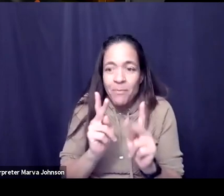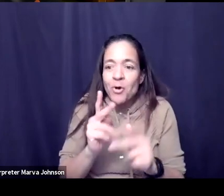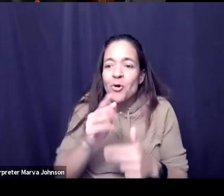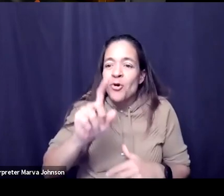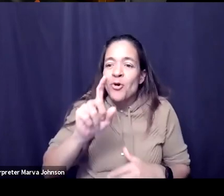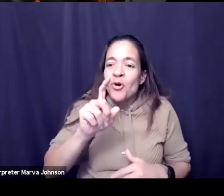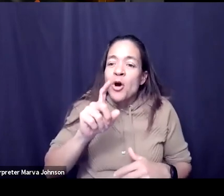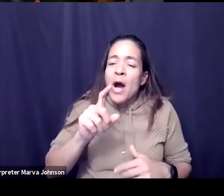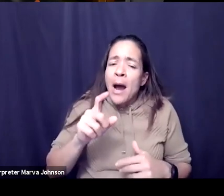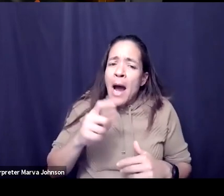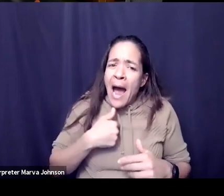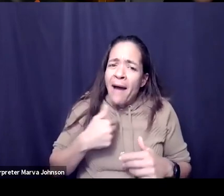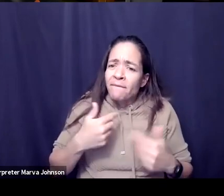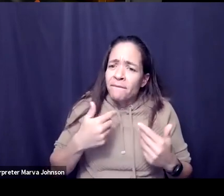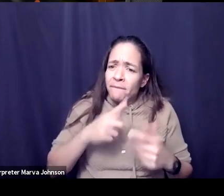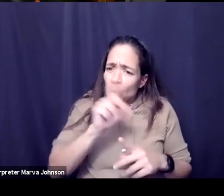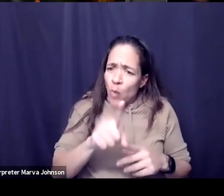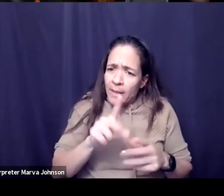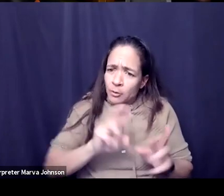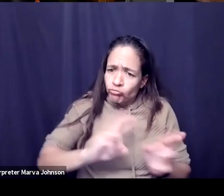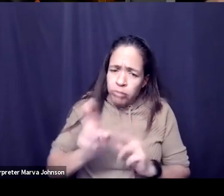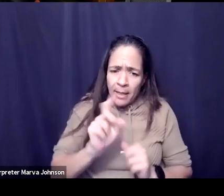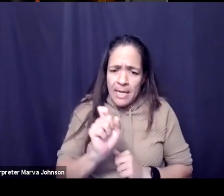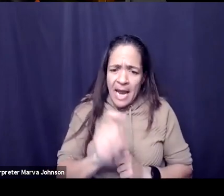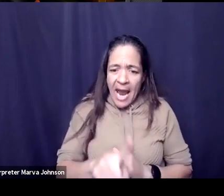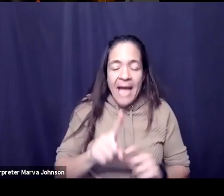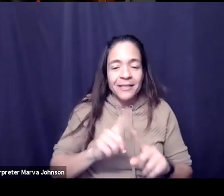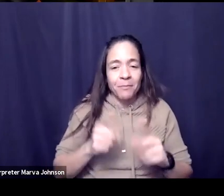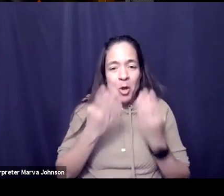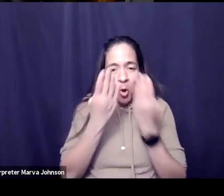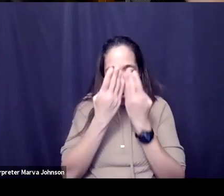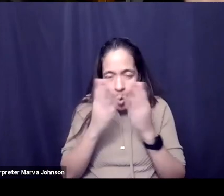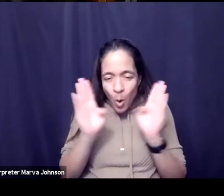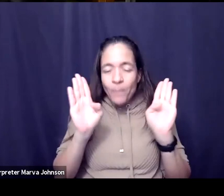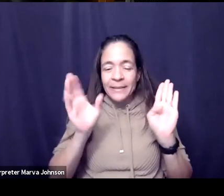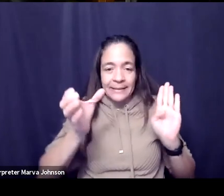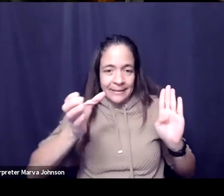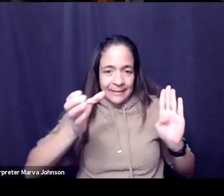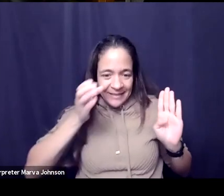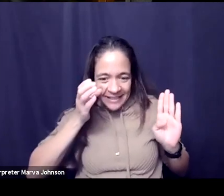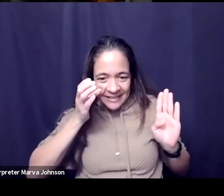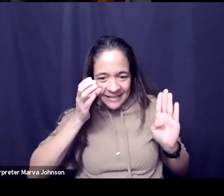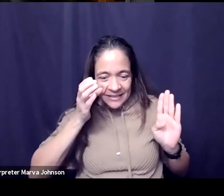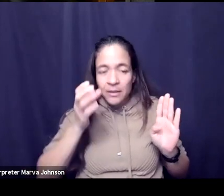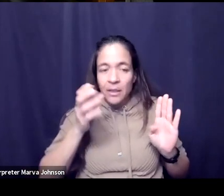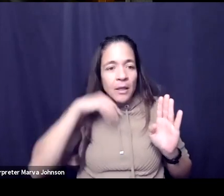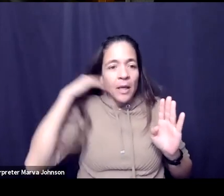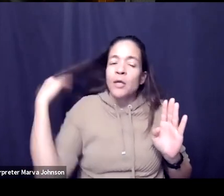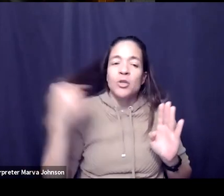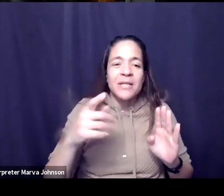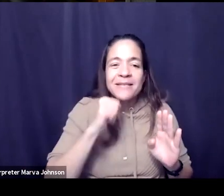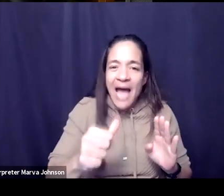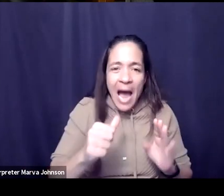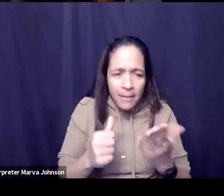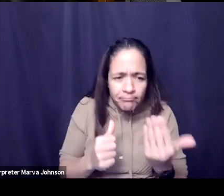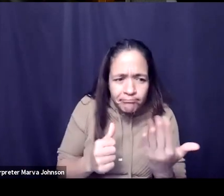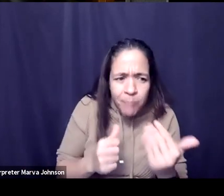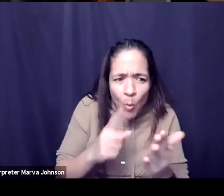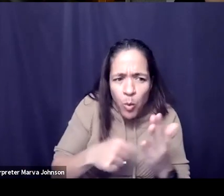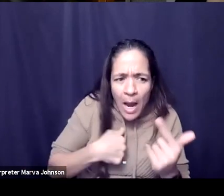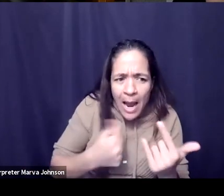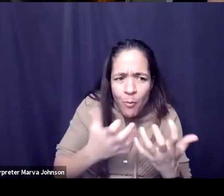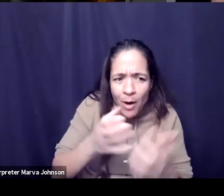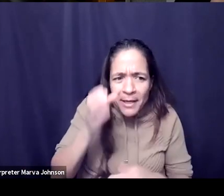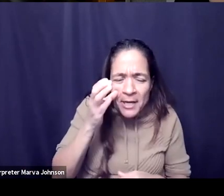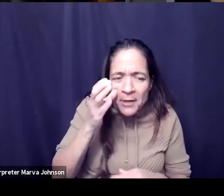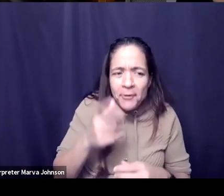really open to that what the true deep listening where it's not can i hear what i want to hear and plug it in but yeah how do